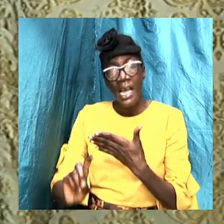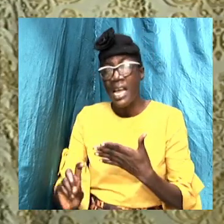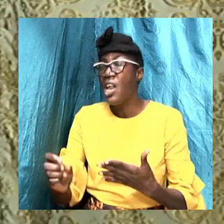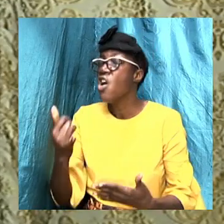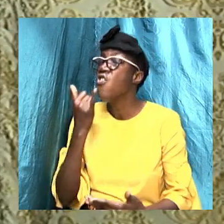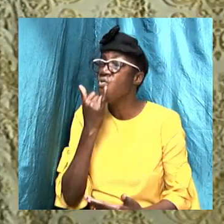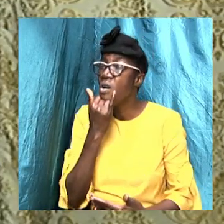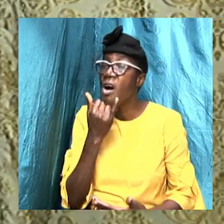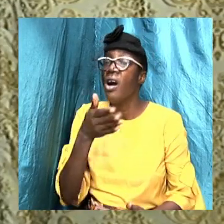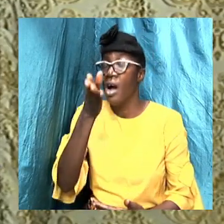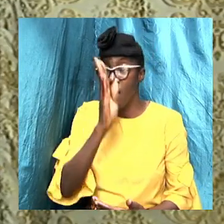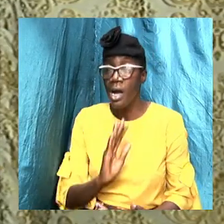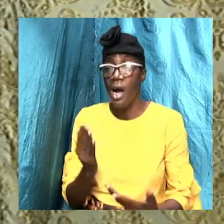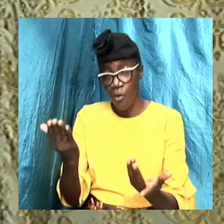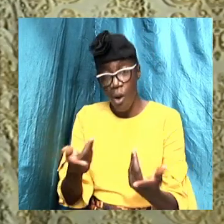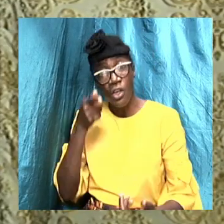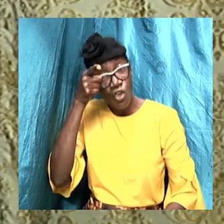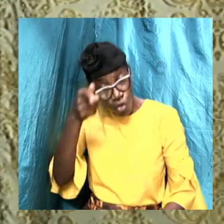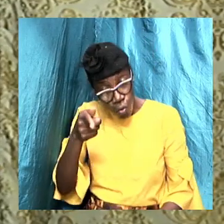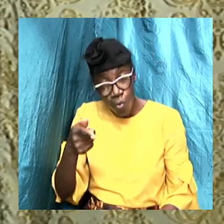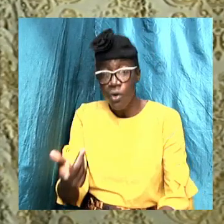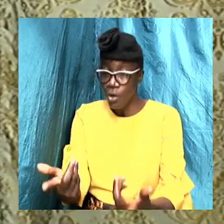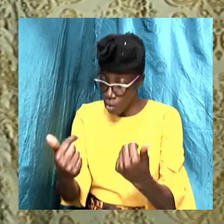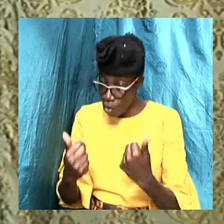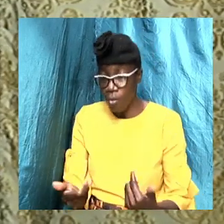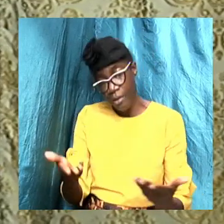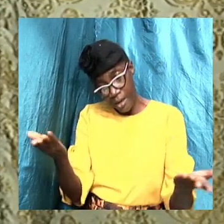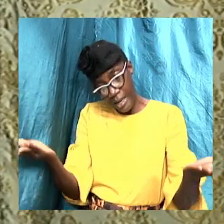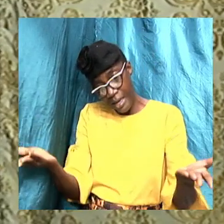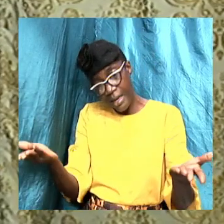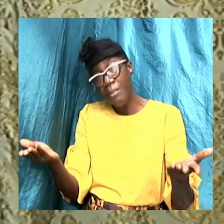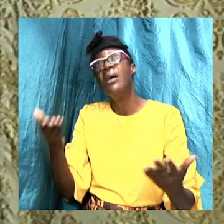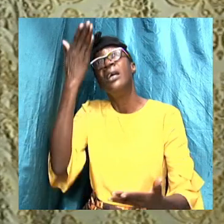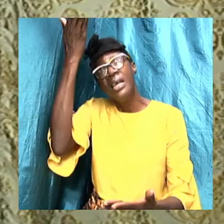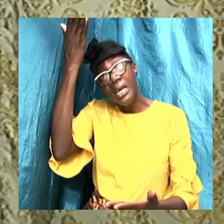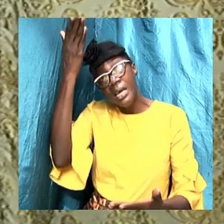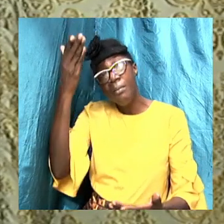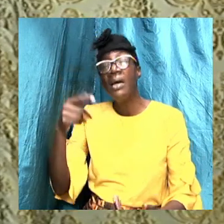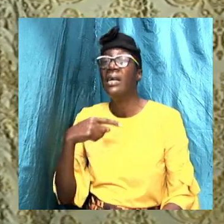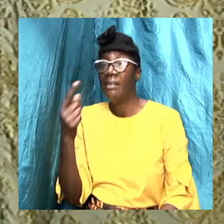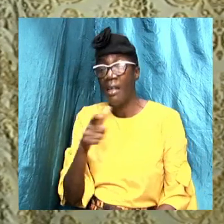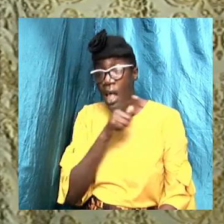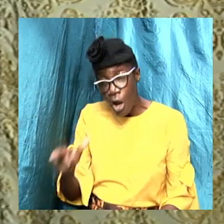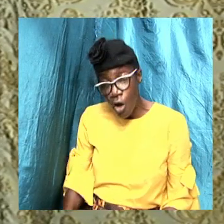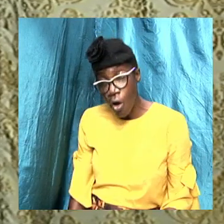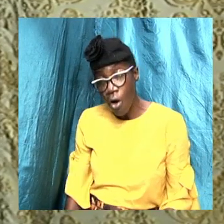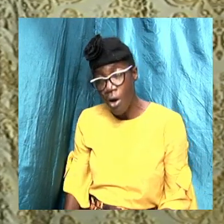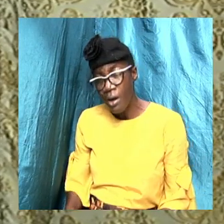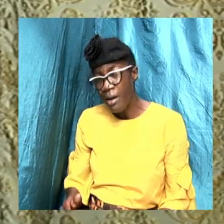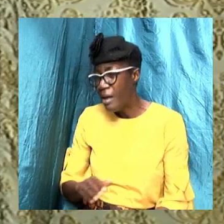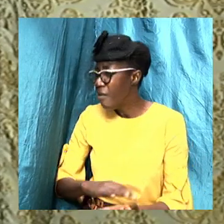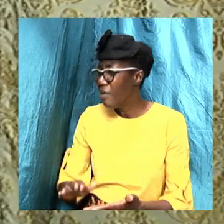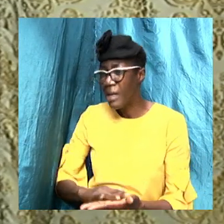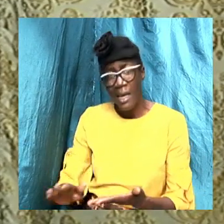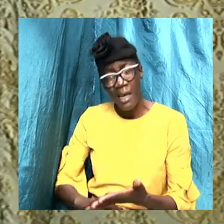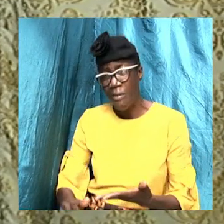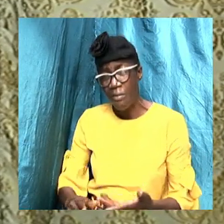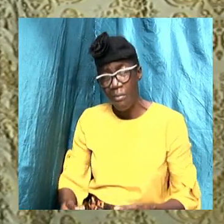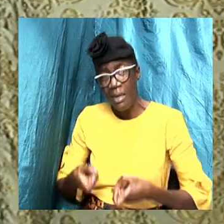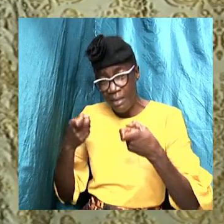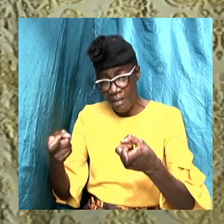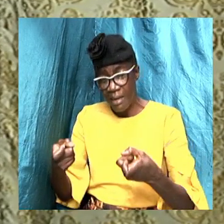have done wrong, God wants you to come to him and say, Lord, forgive me of my sins.